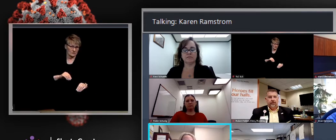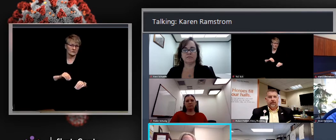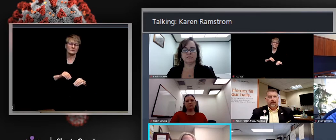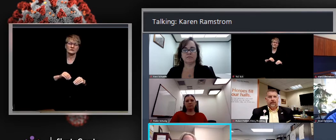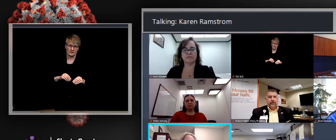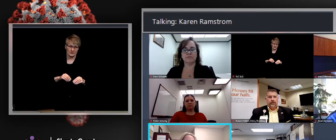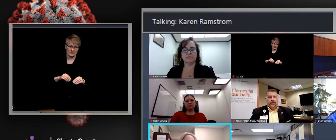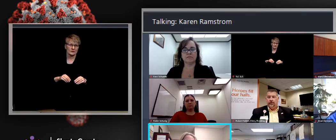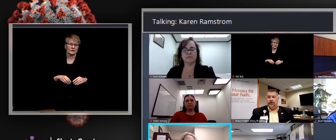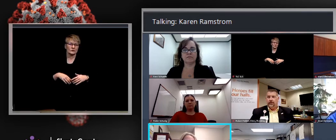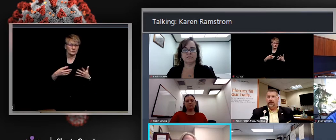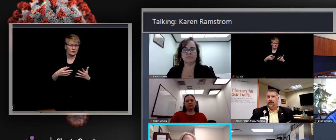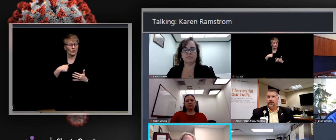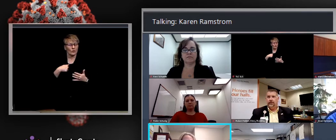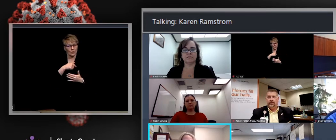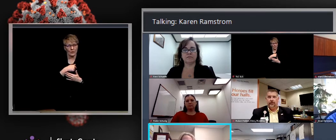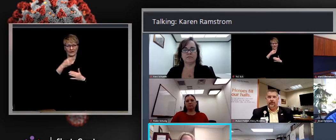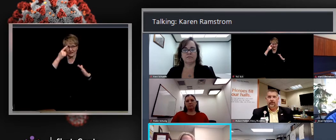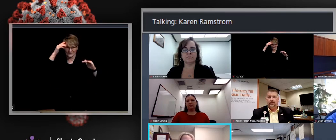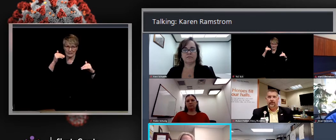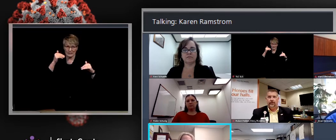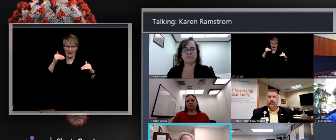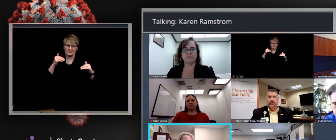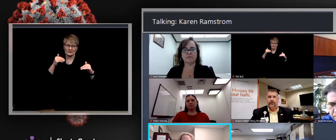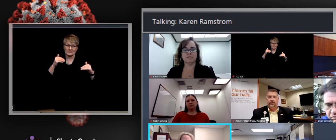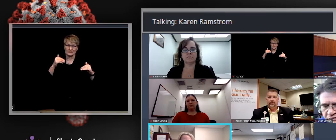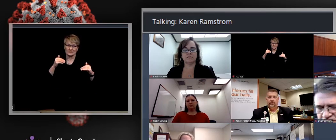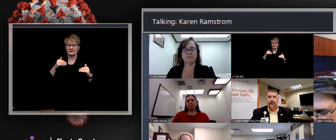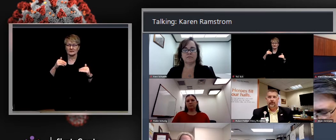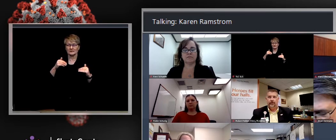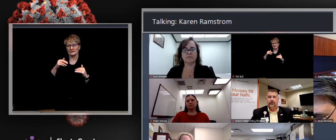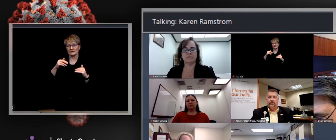anticipated it will come here. And this is the first case identified.